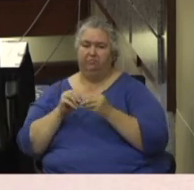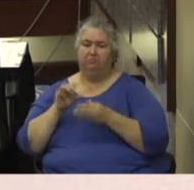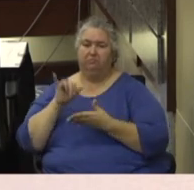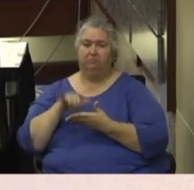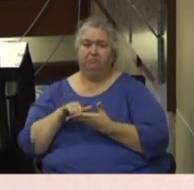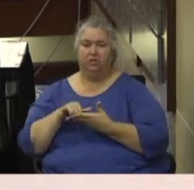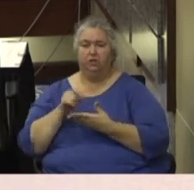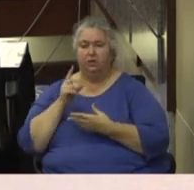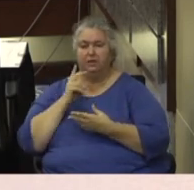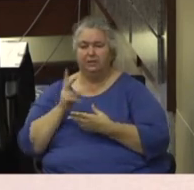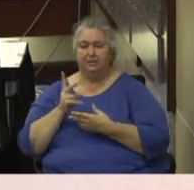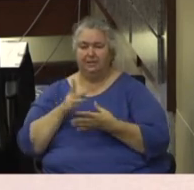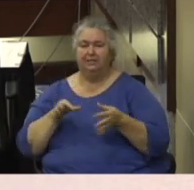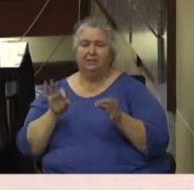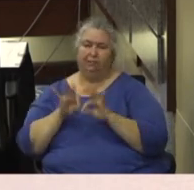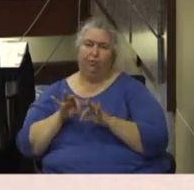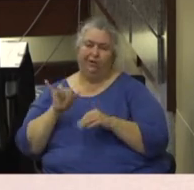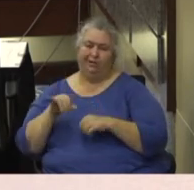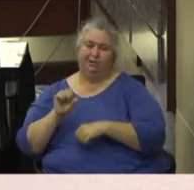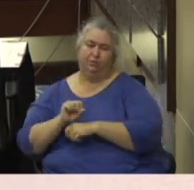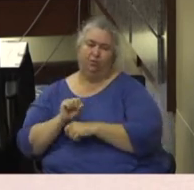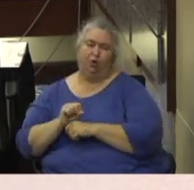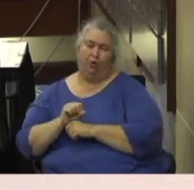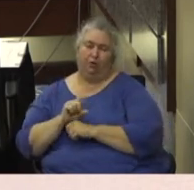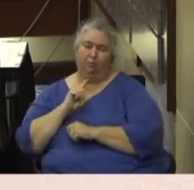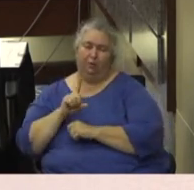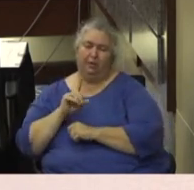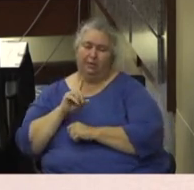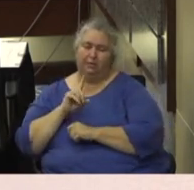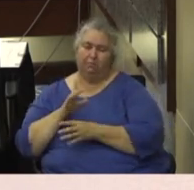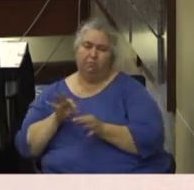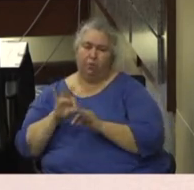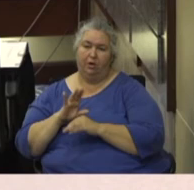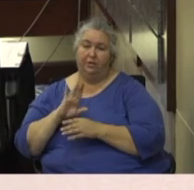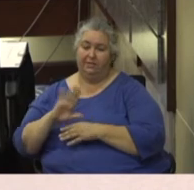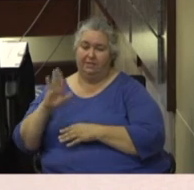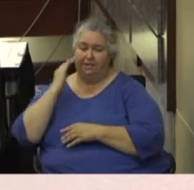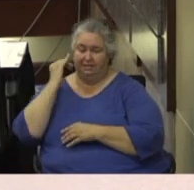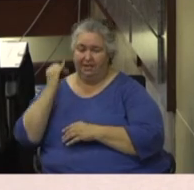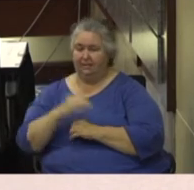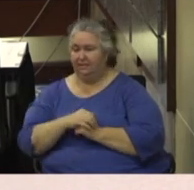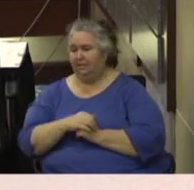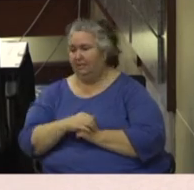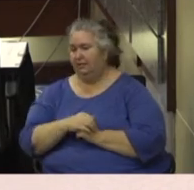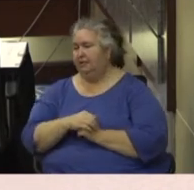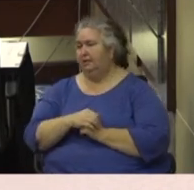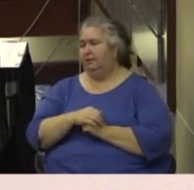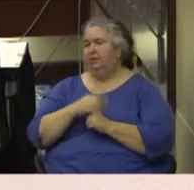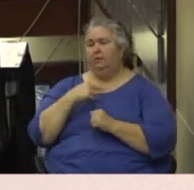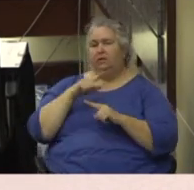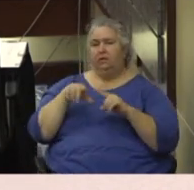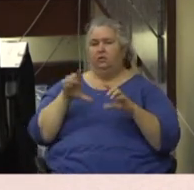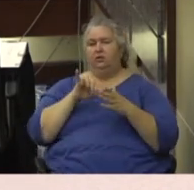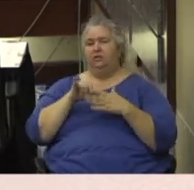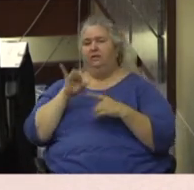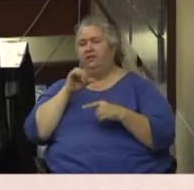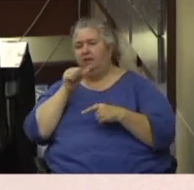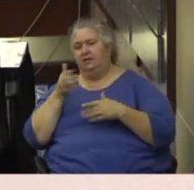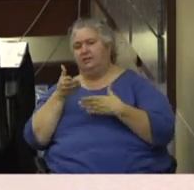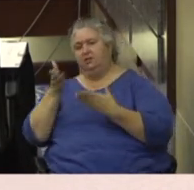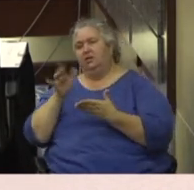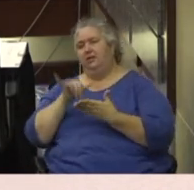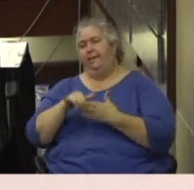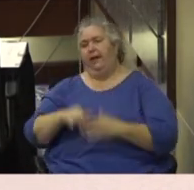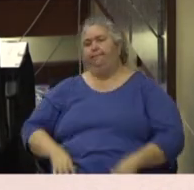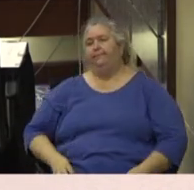you, you can see how important this work is. And, uh, this was his idea and wouldn't have begun a, had he not, uh, suggest, suggested this